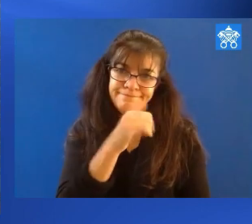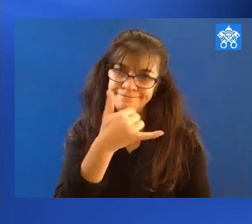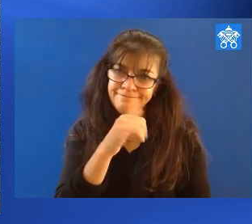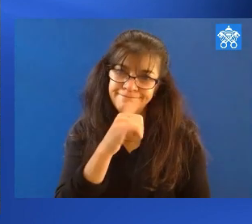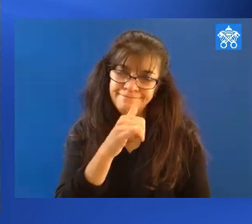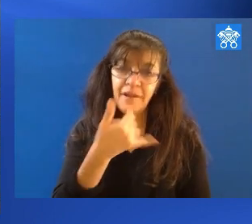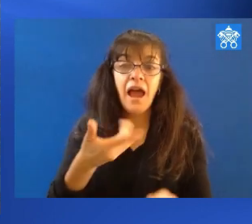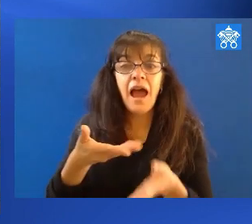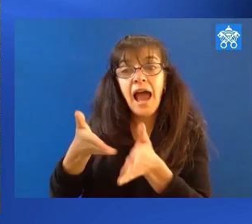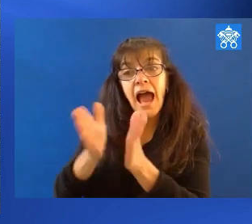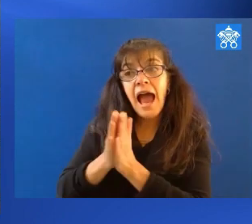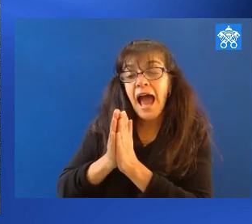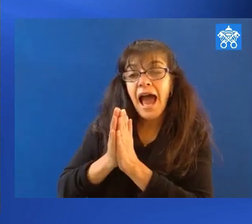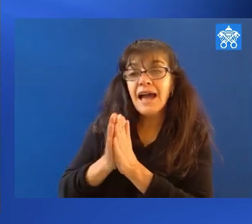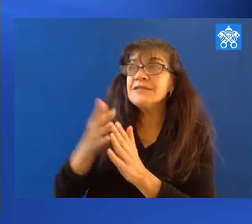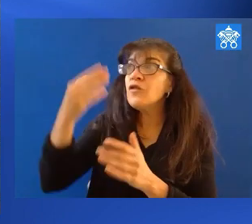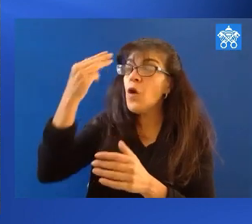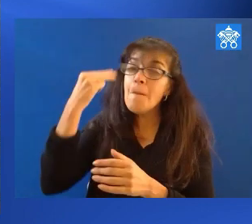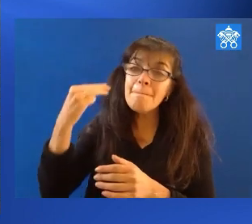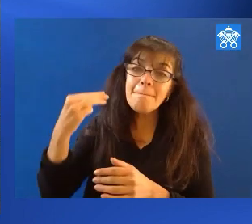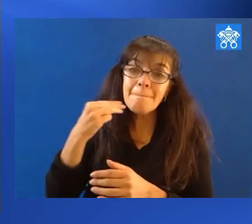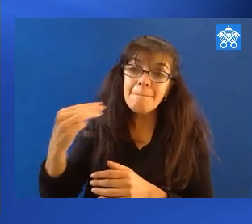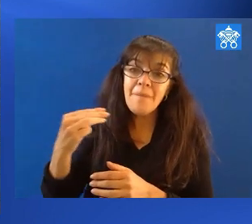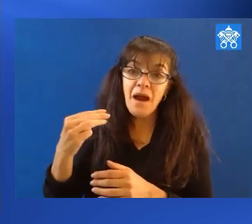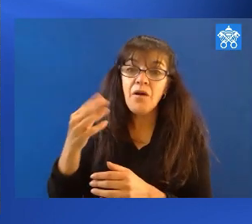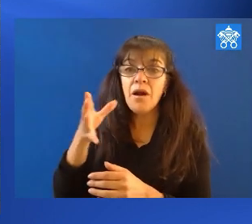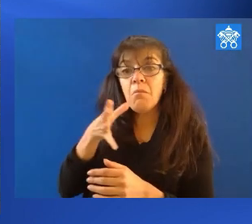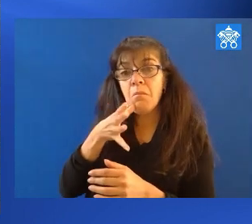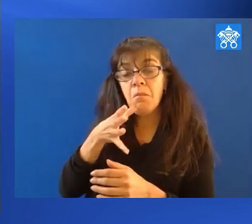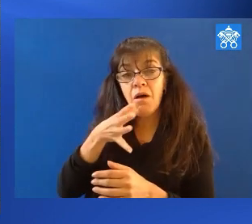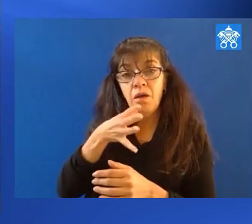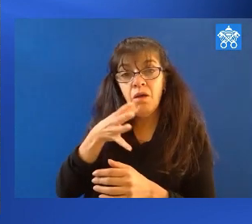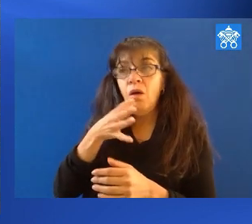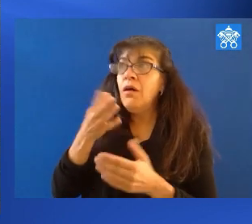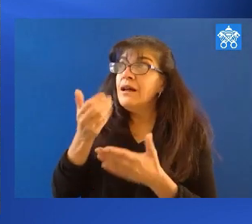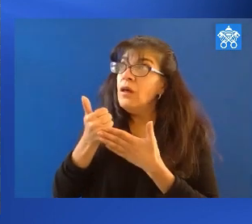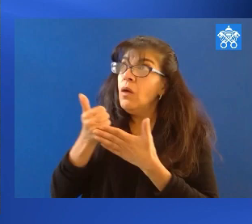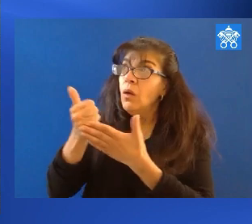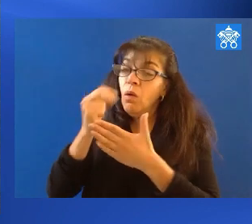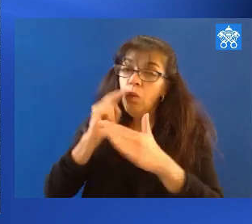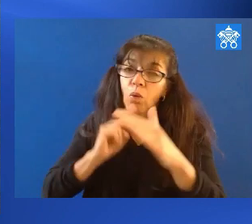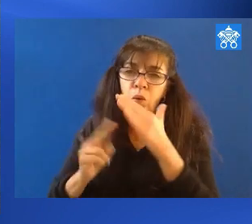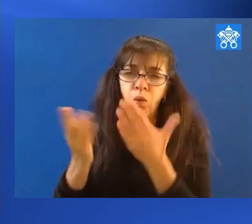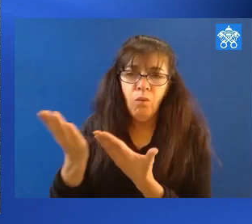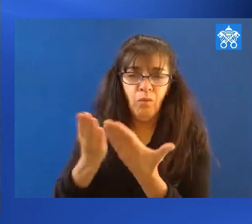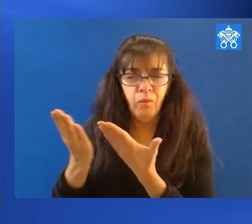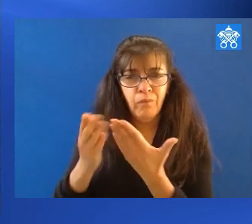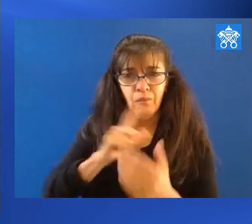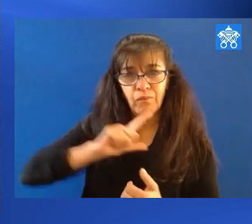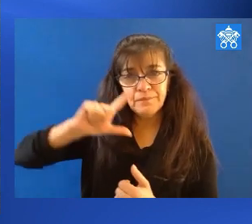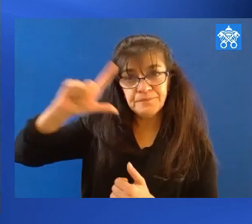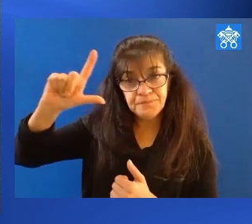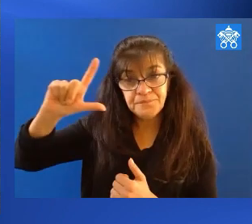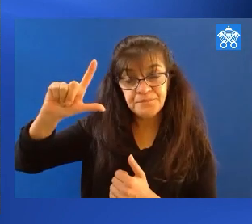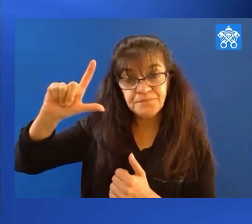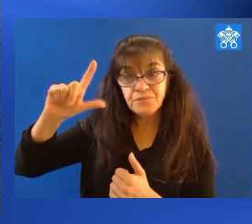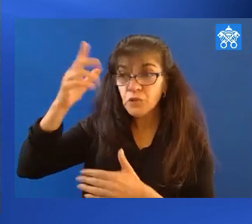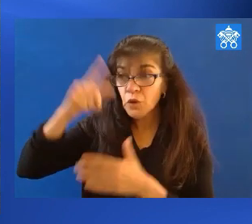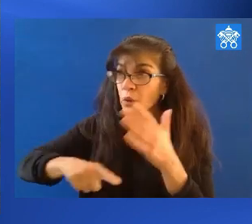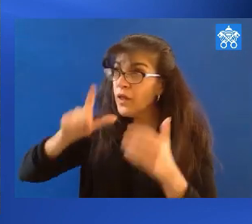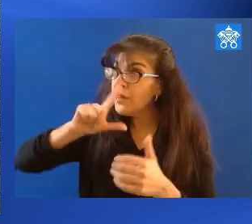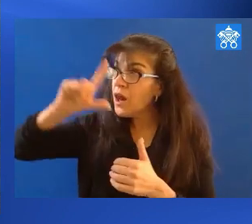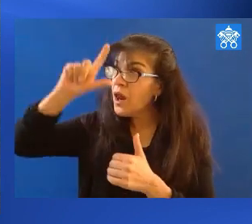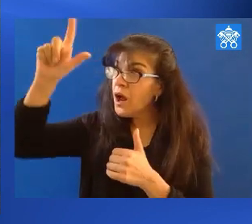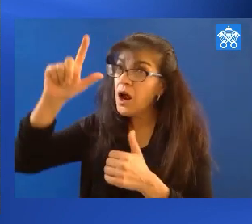Let us cast the intercession of Mary, most holy, the humble servant of the Lord, the living image of what